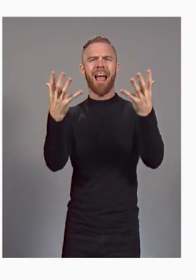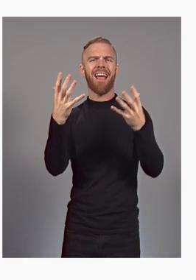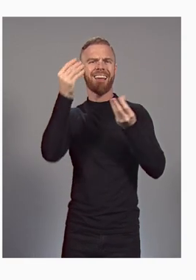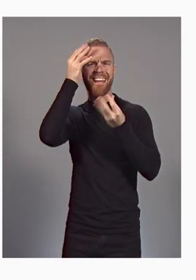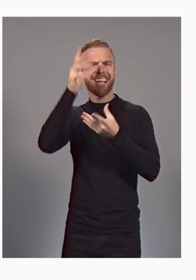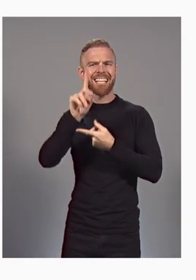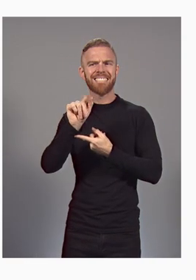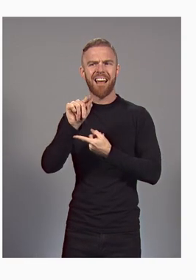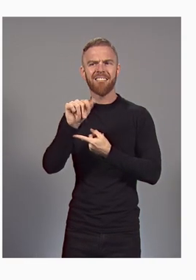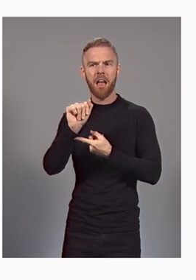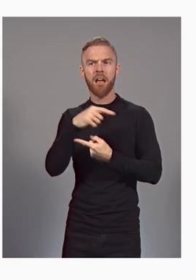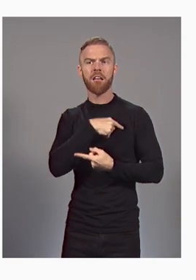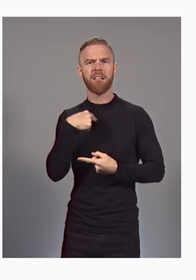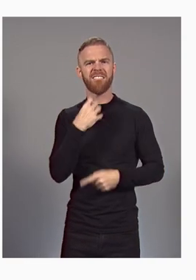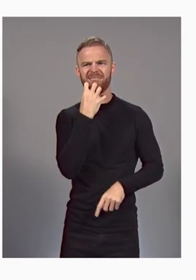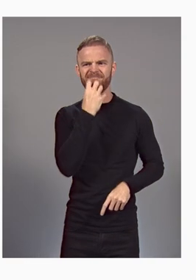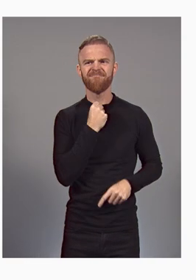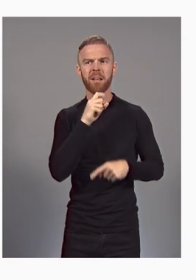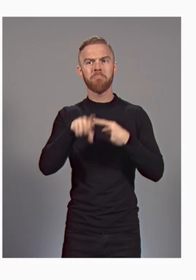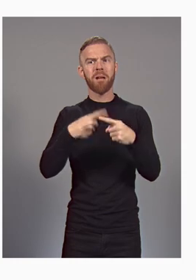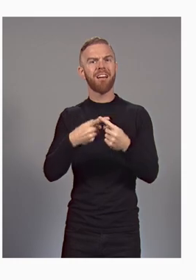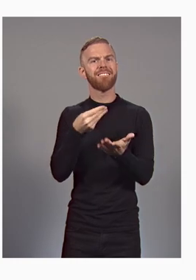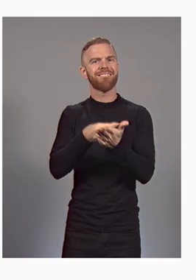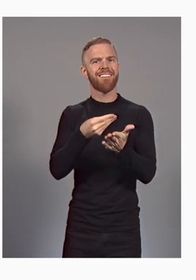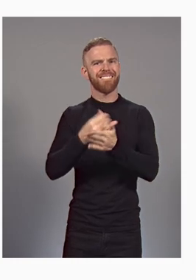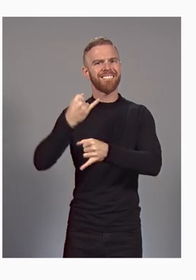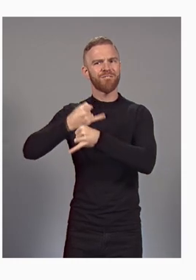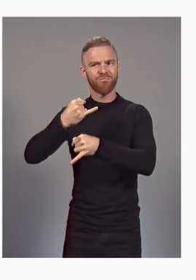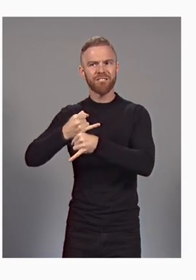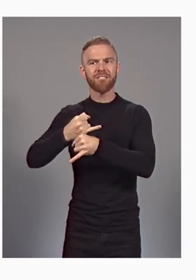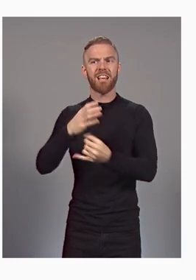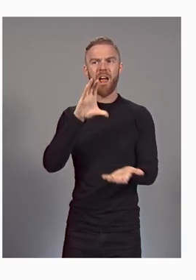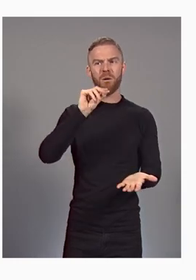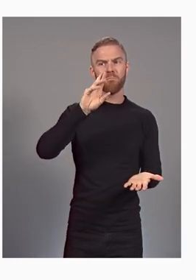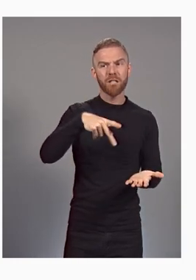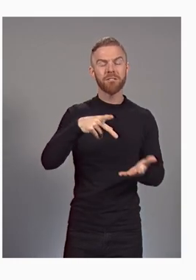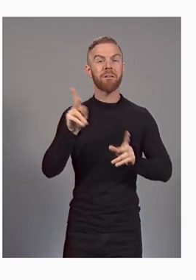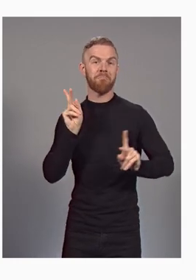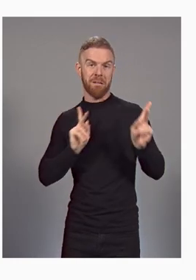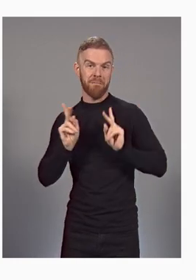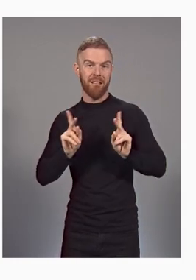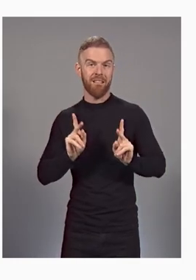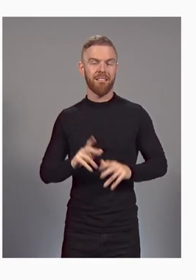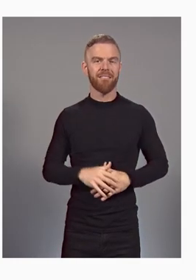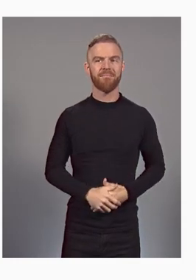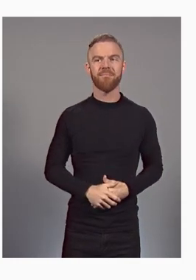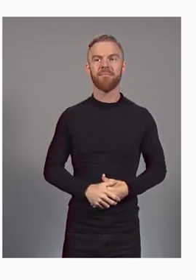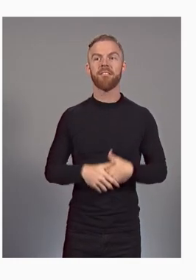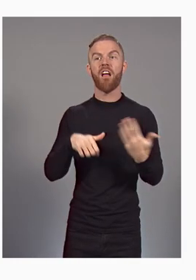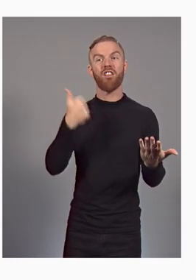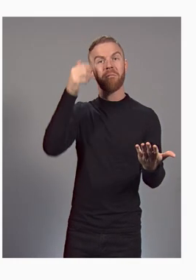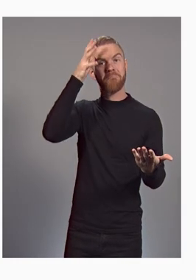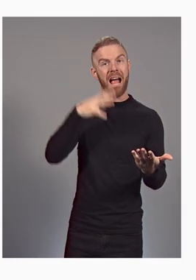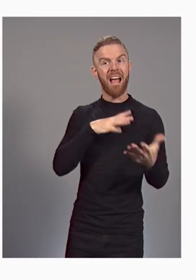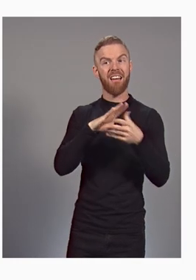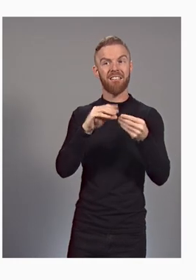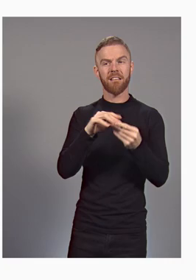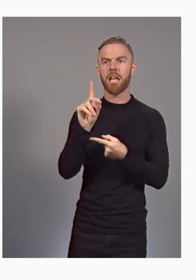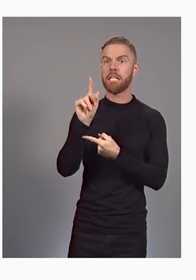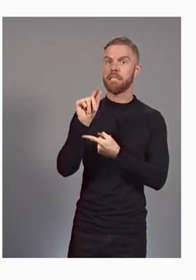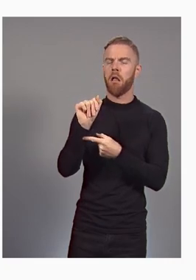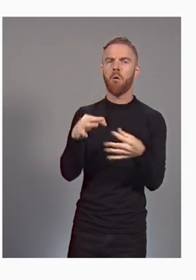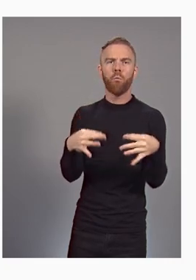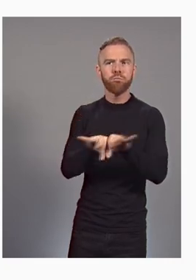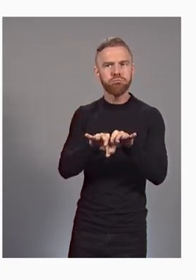institutions, corporations, and individuals. Data is a foundational need for Twitter. And that data is really